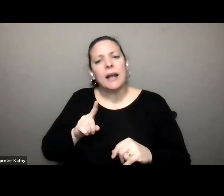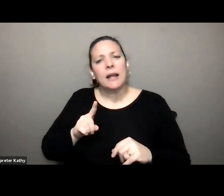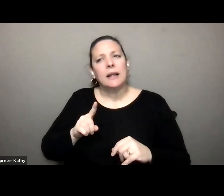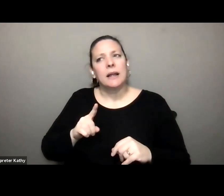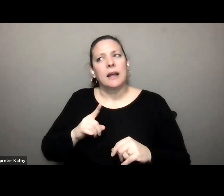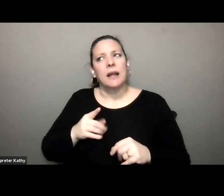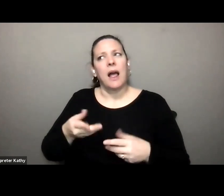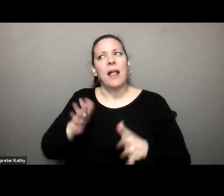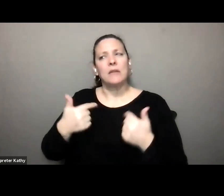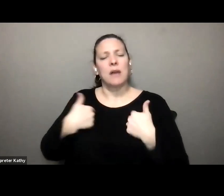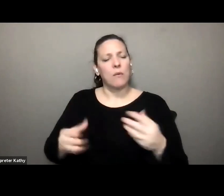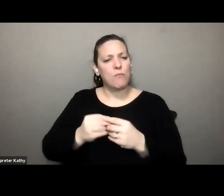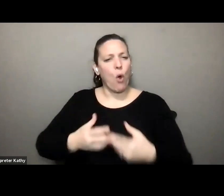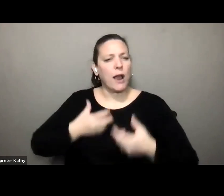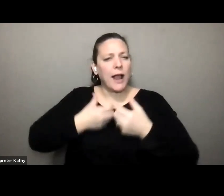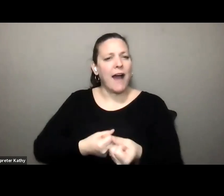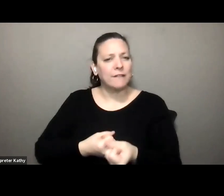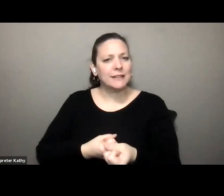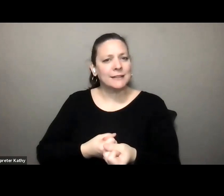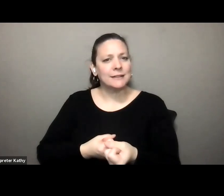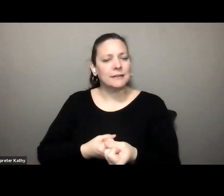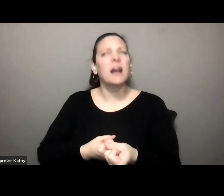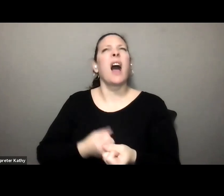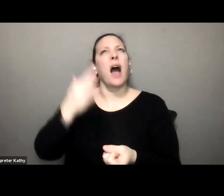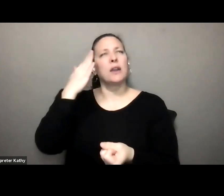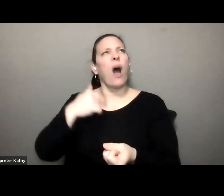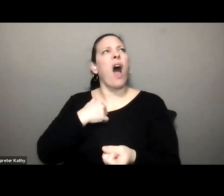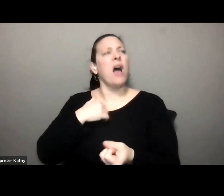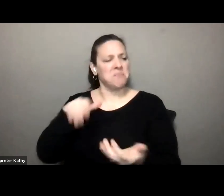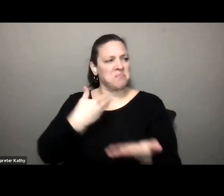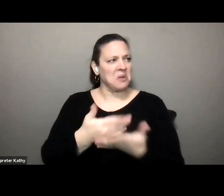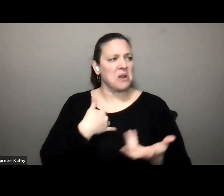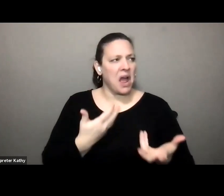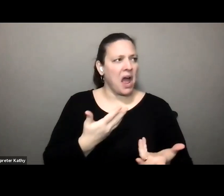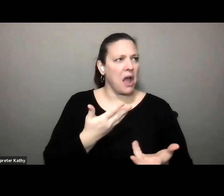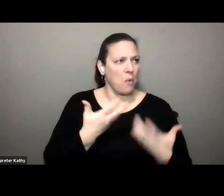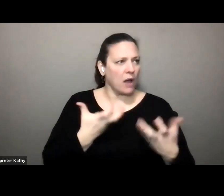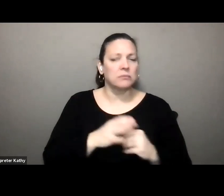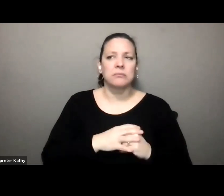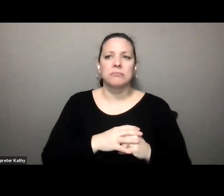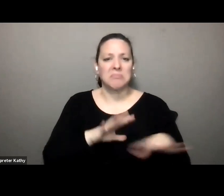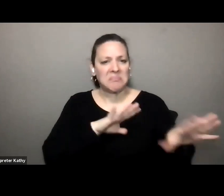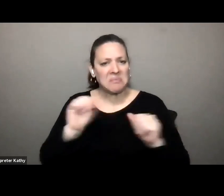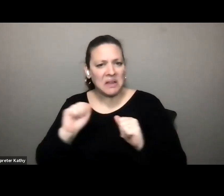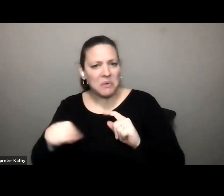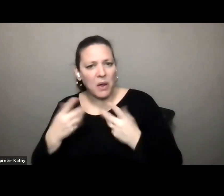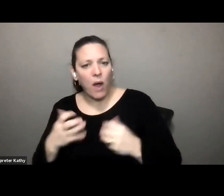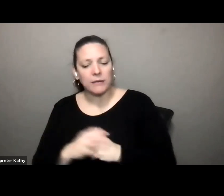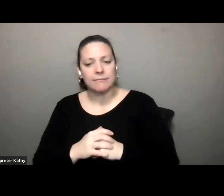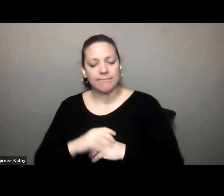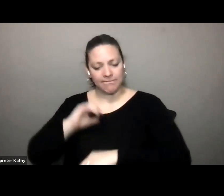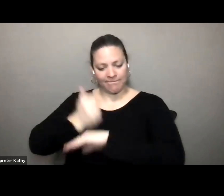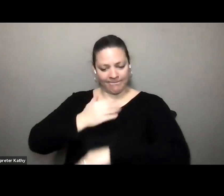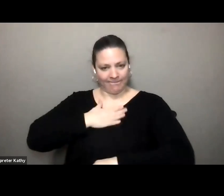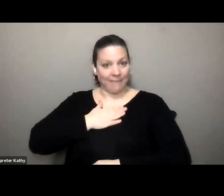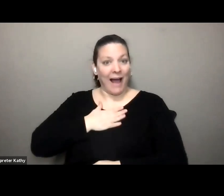confidence i i can get there on my own i can leave when i want i can set up my own rides and i can do